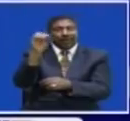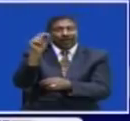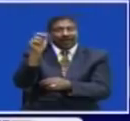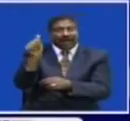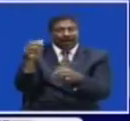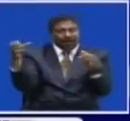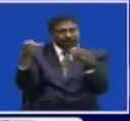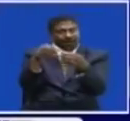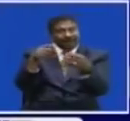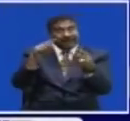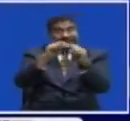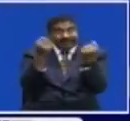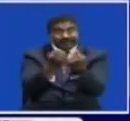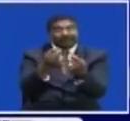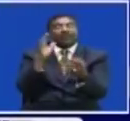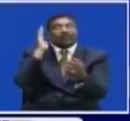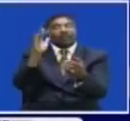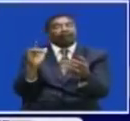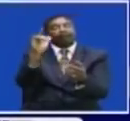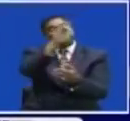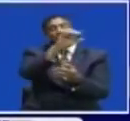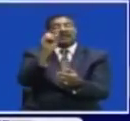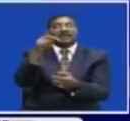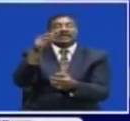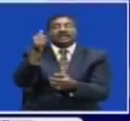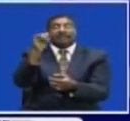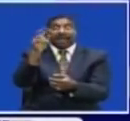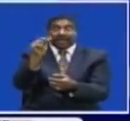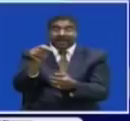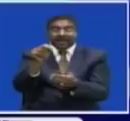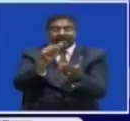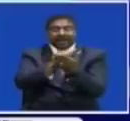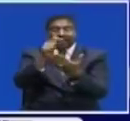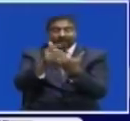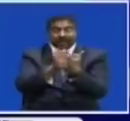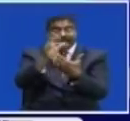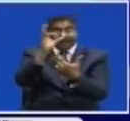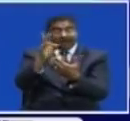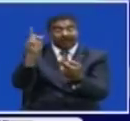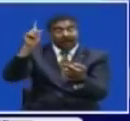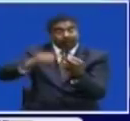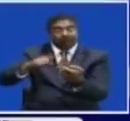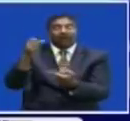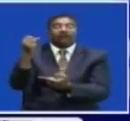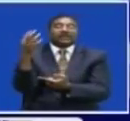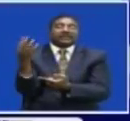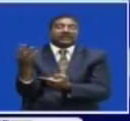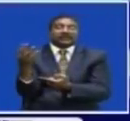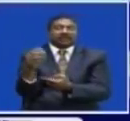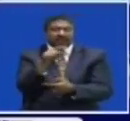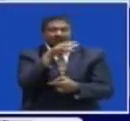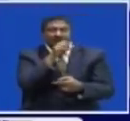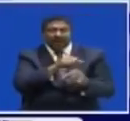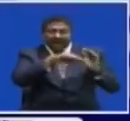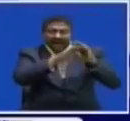compete In the IBA Cup Tournament From April 7th To 14th 2019 The under 14 are Among